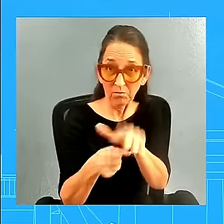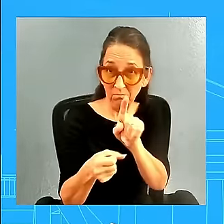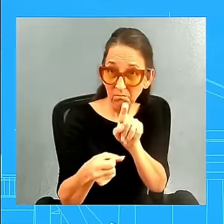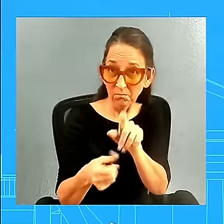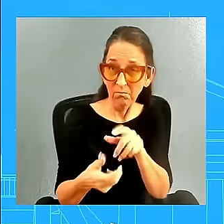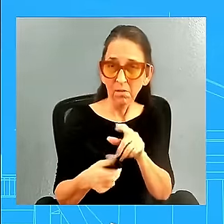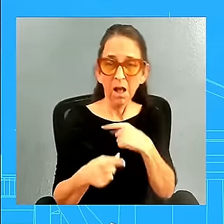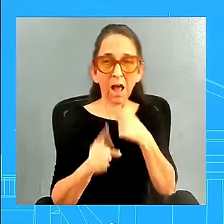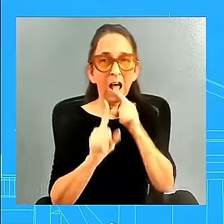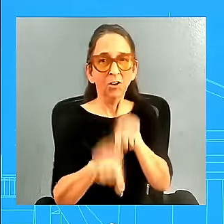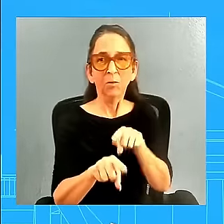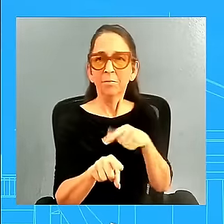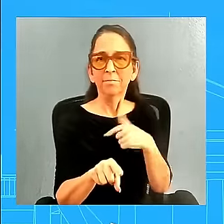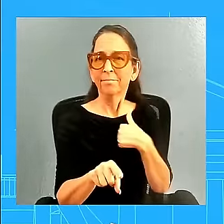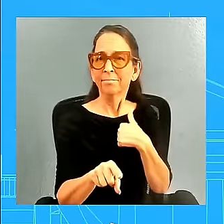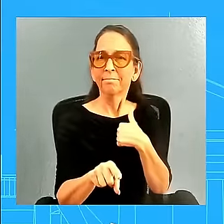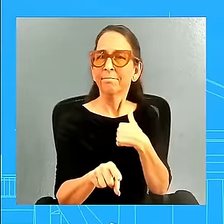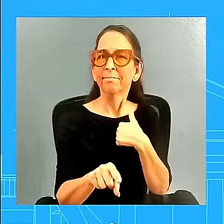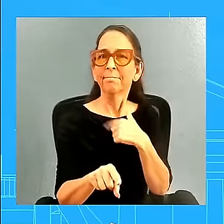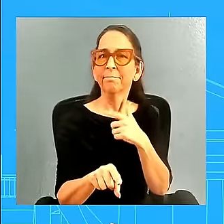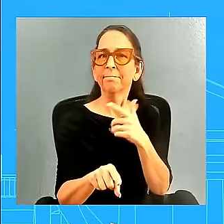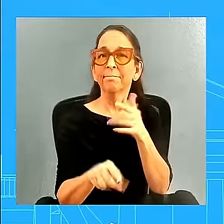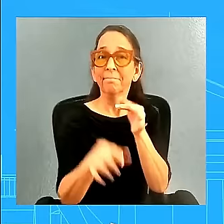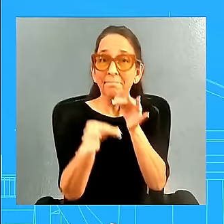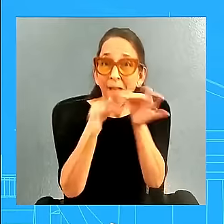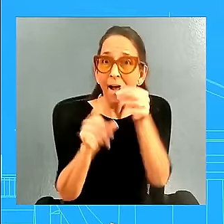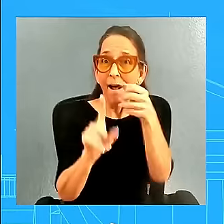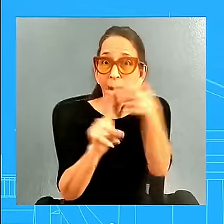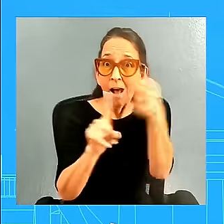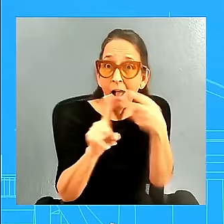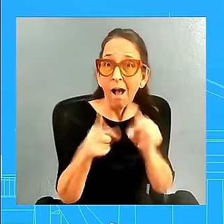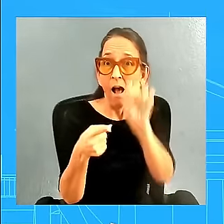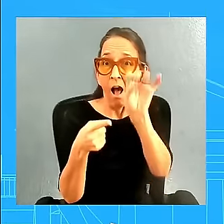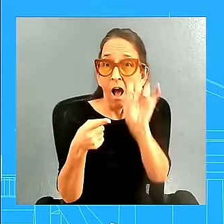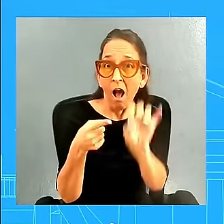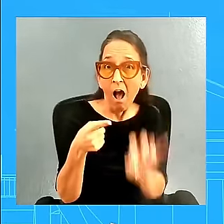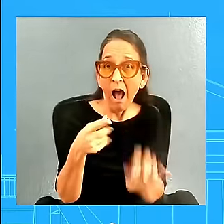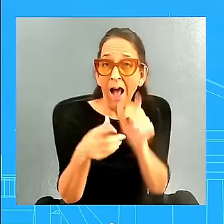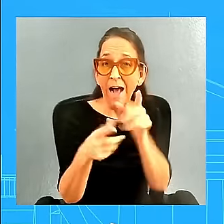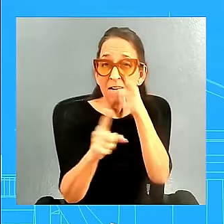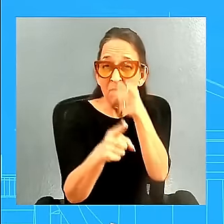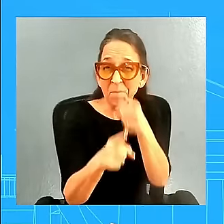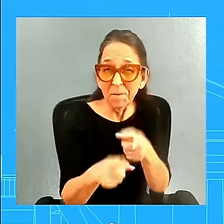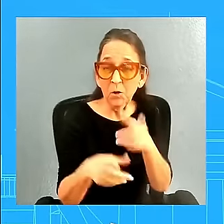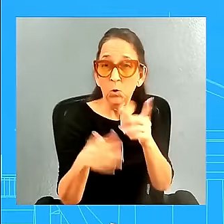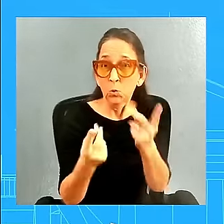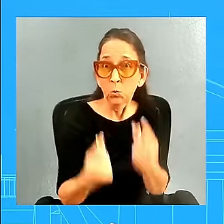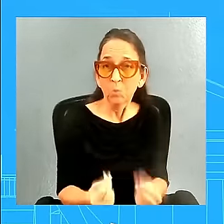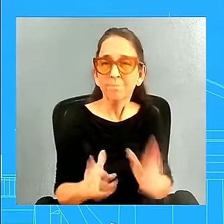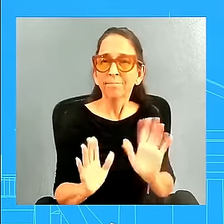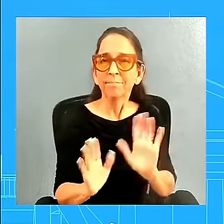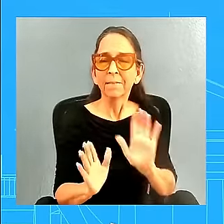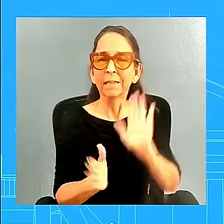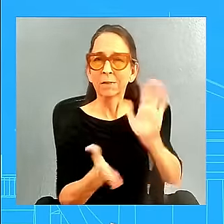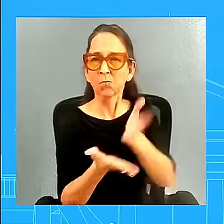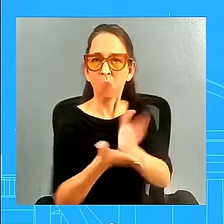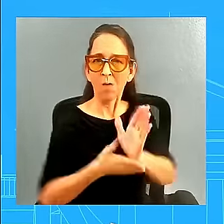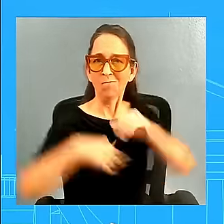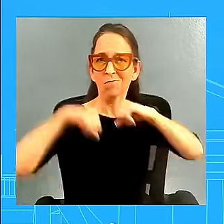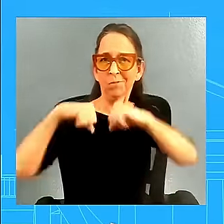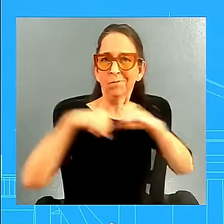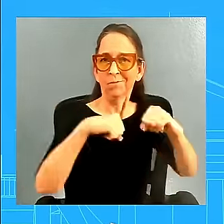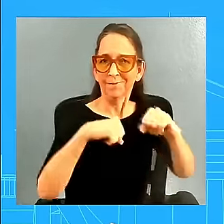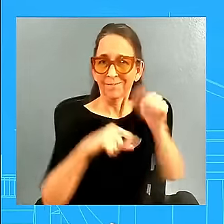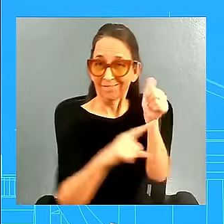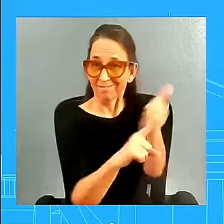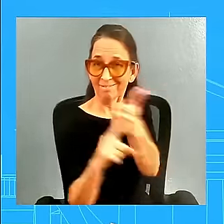Israelis take. I'll just say a couple of things. They have a right to defend themselves. There are legitimate threats that Hezbollah still poses to the